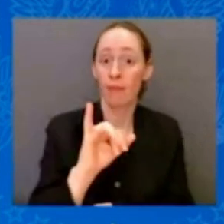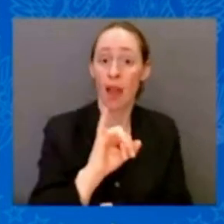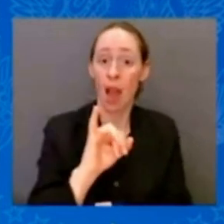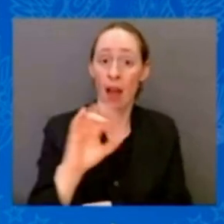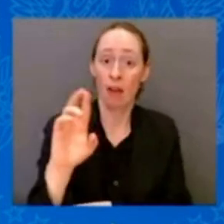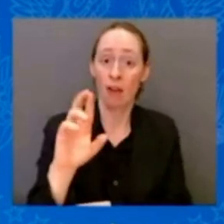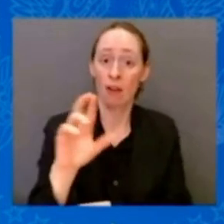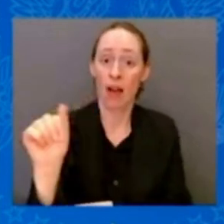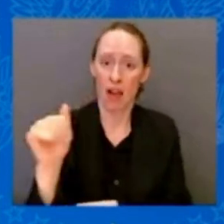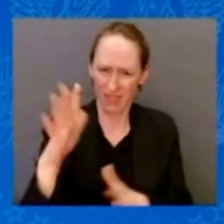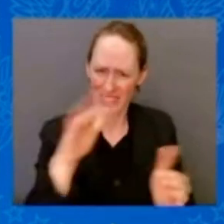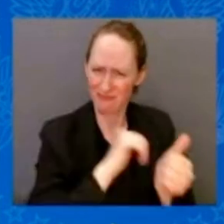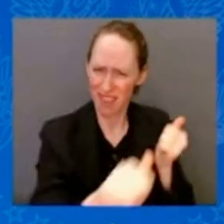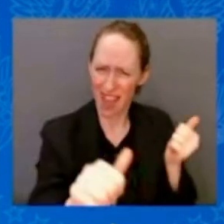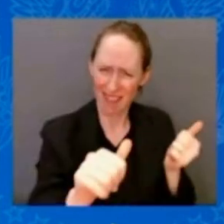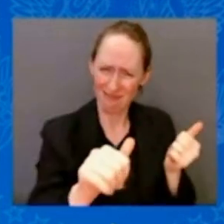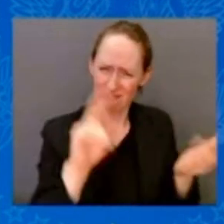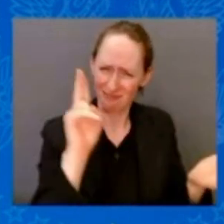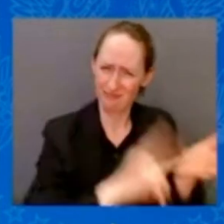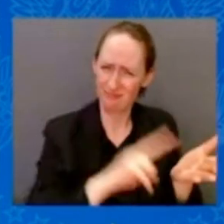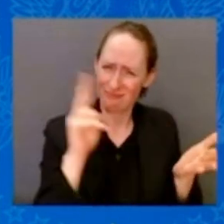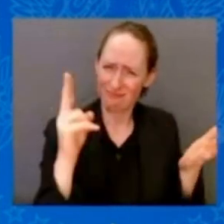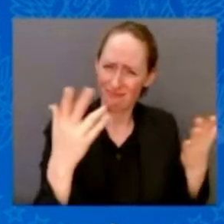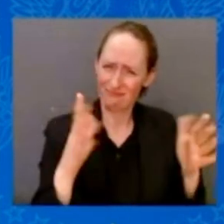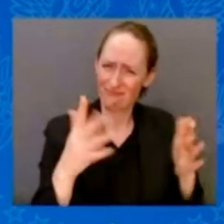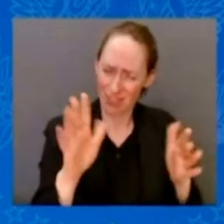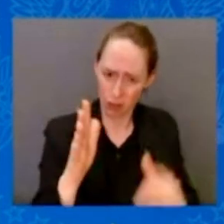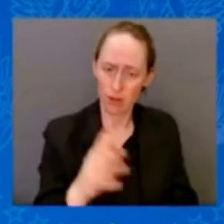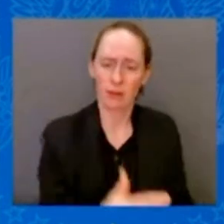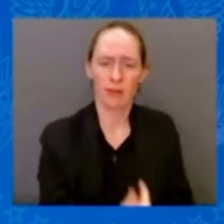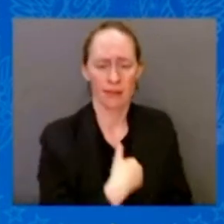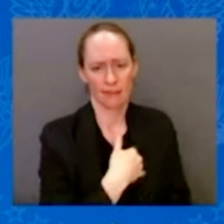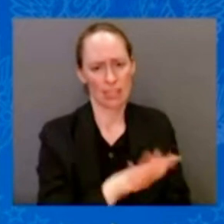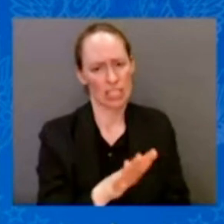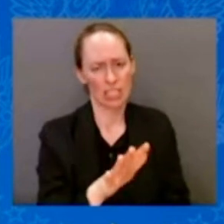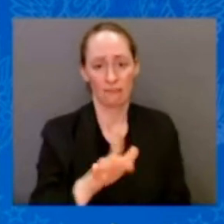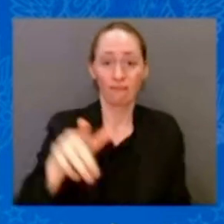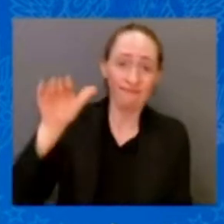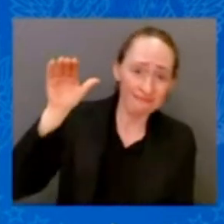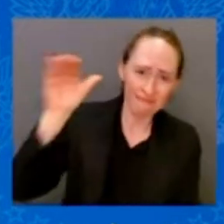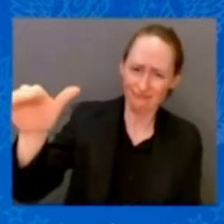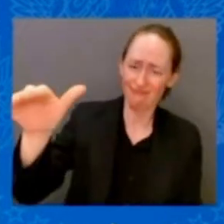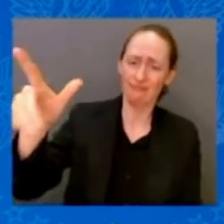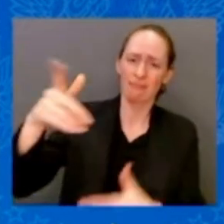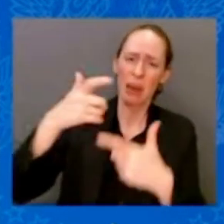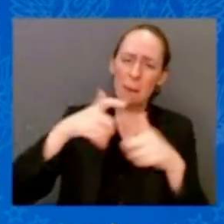— pharma — to bring down healthcare costs so you could have a better night's sleep. —